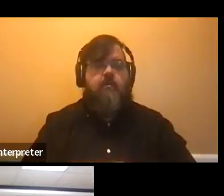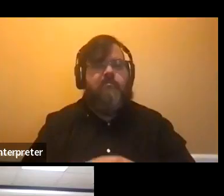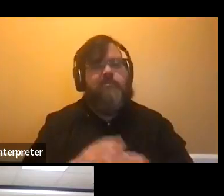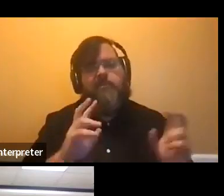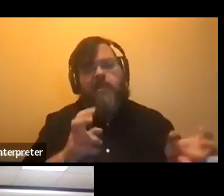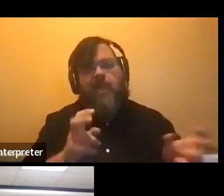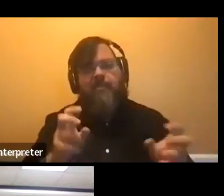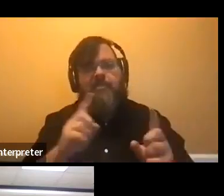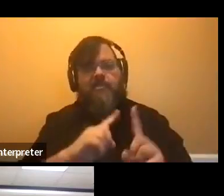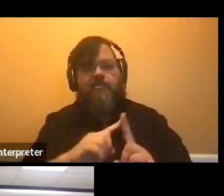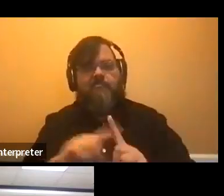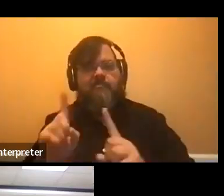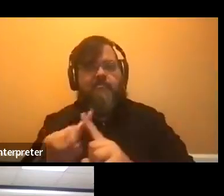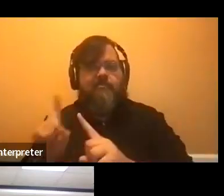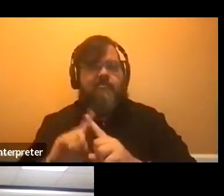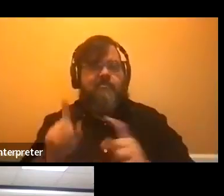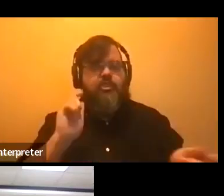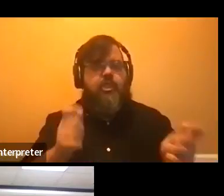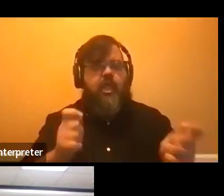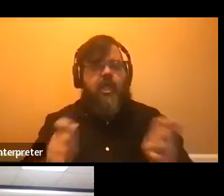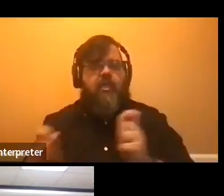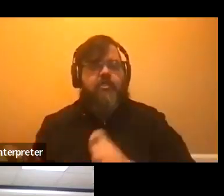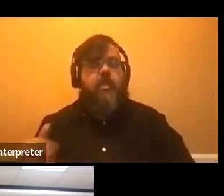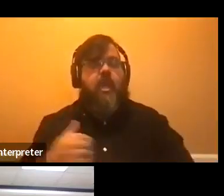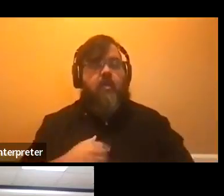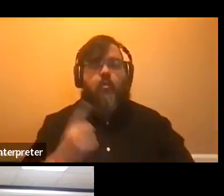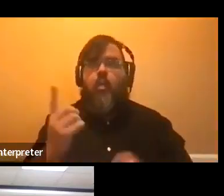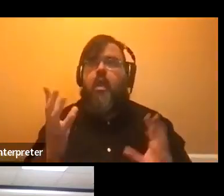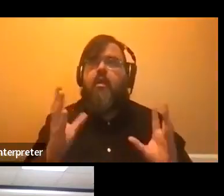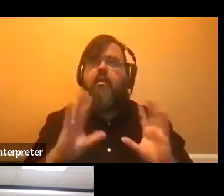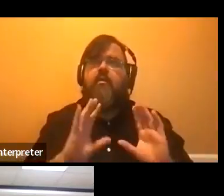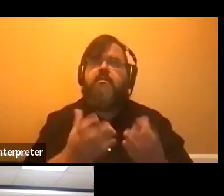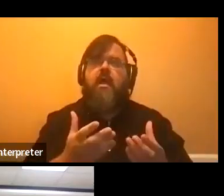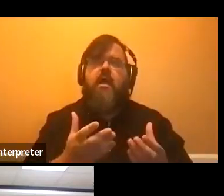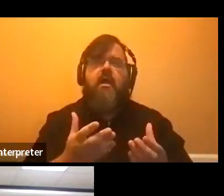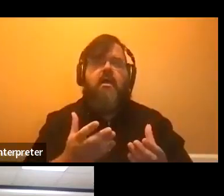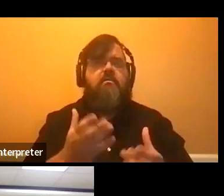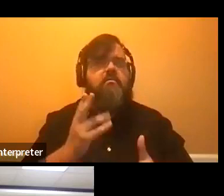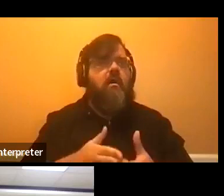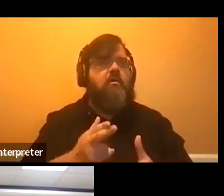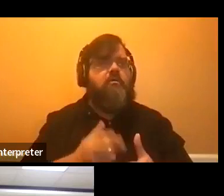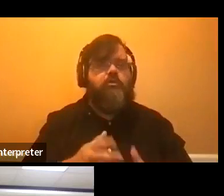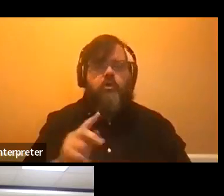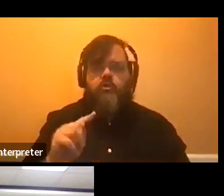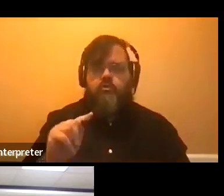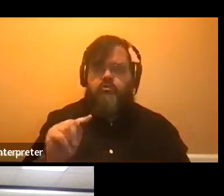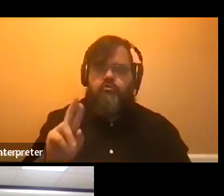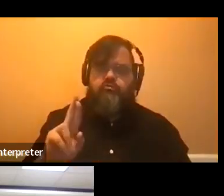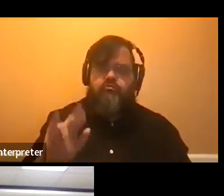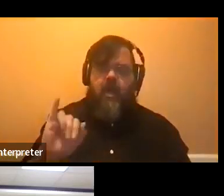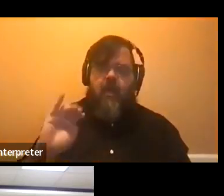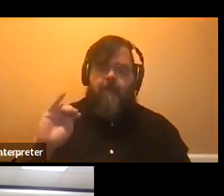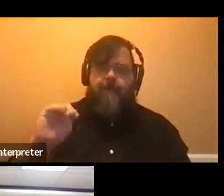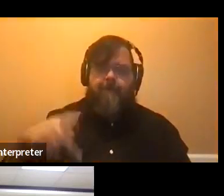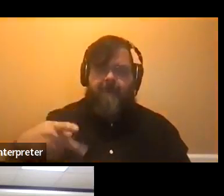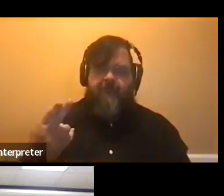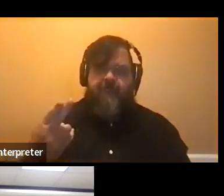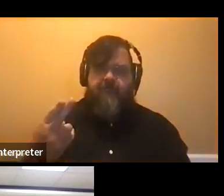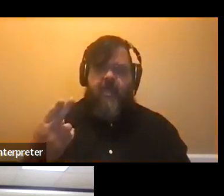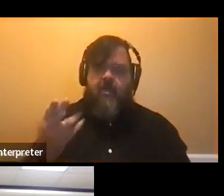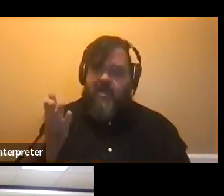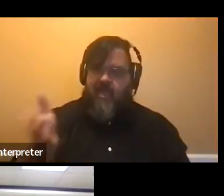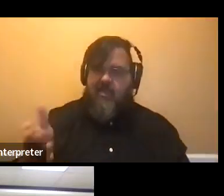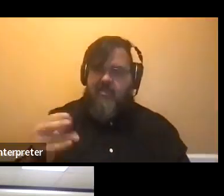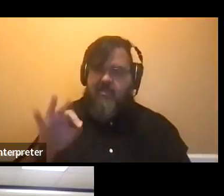seminars. We have one called Triumph at the Falls, which is about the Ohio River, and it